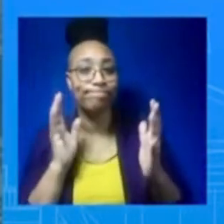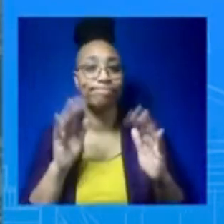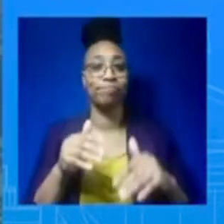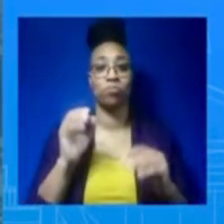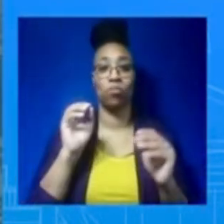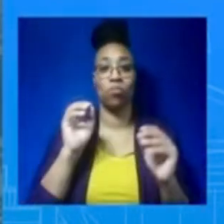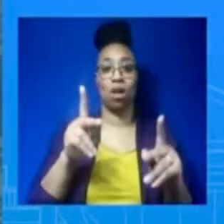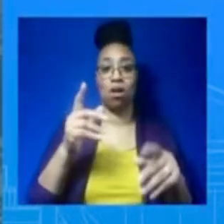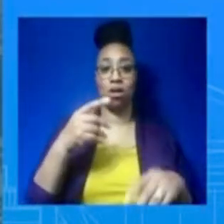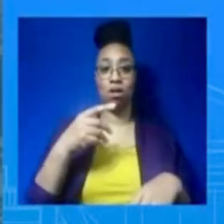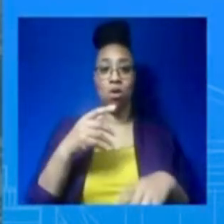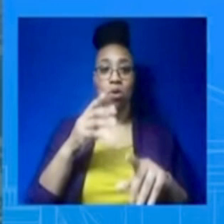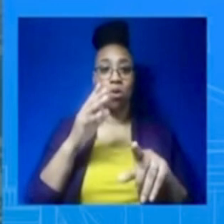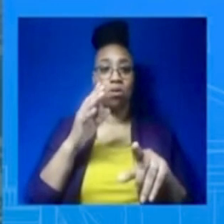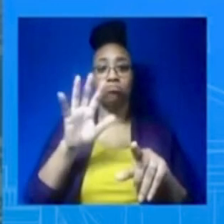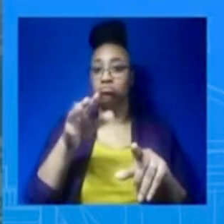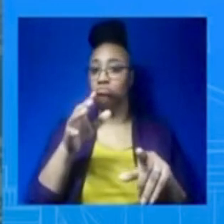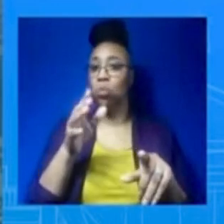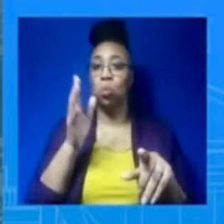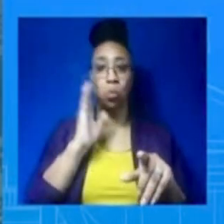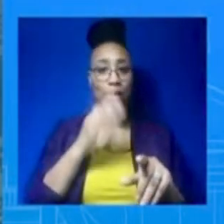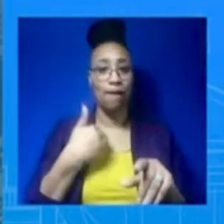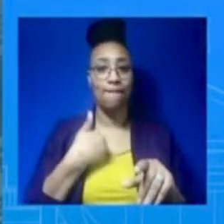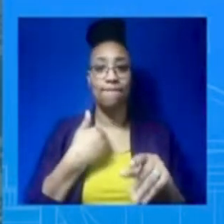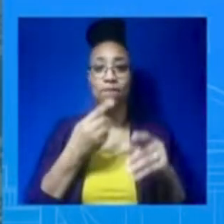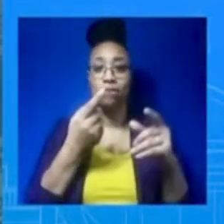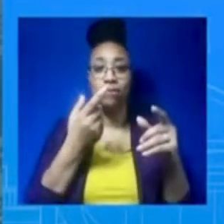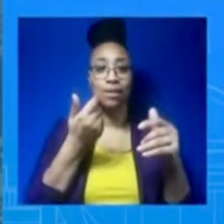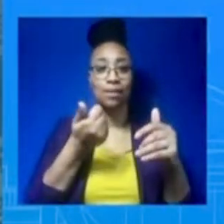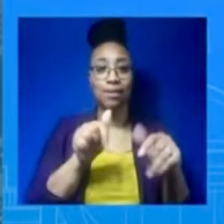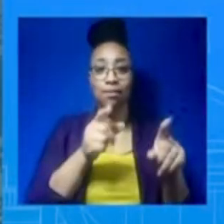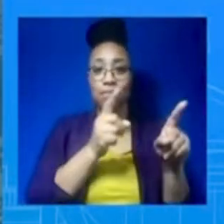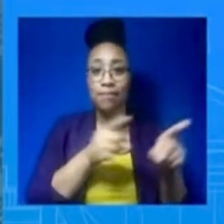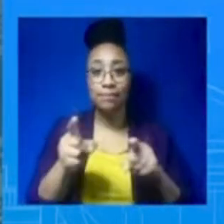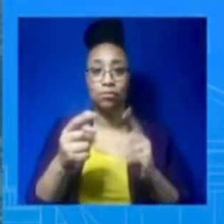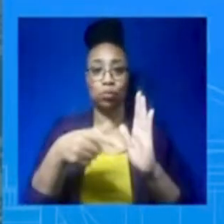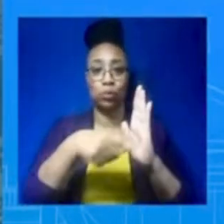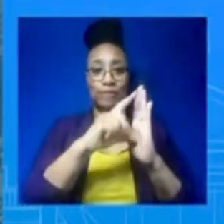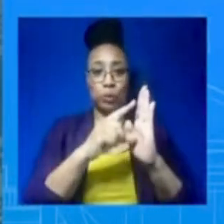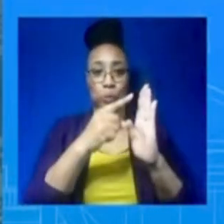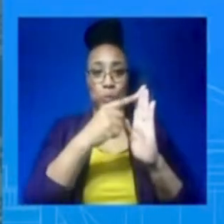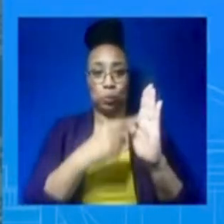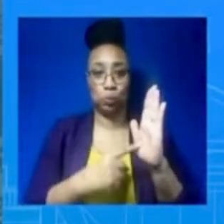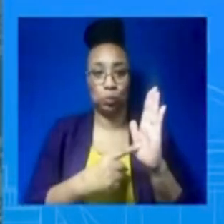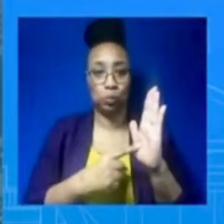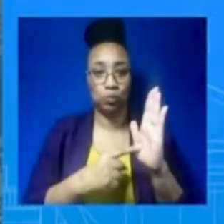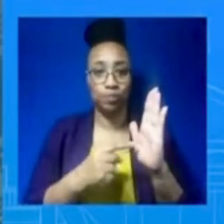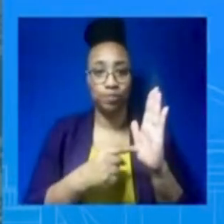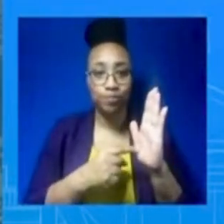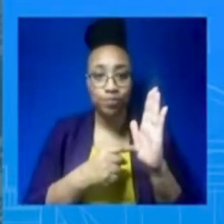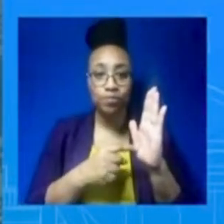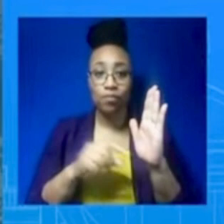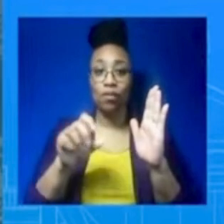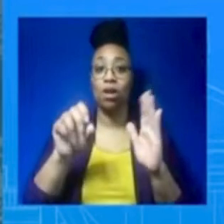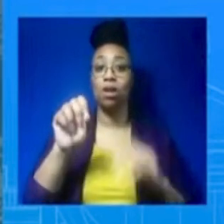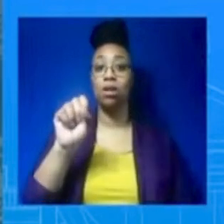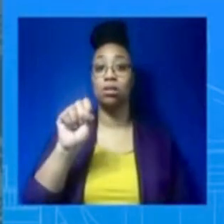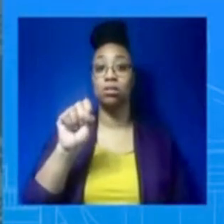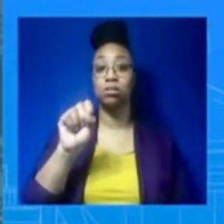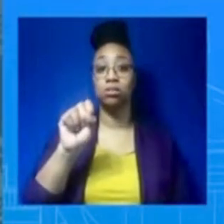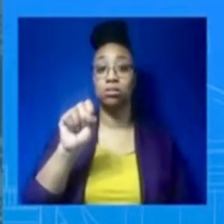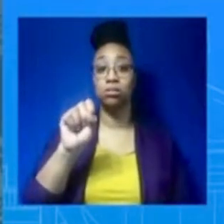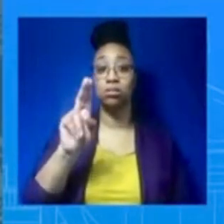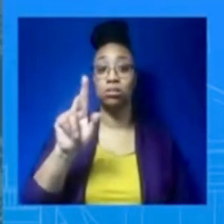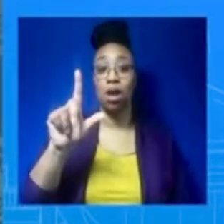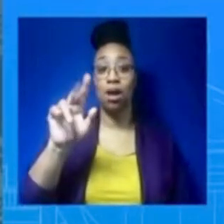I know that Jake Sullivan came and spoke to this some time ago. Our National Security Advisor just don't have an update for you all. And once we have something to